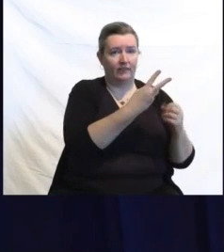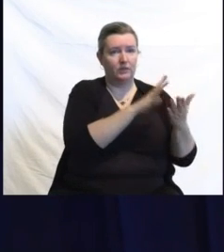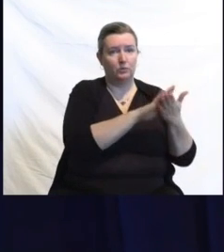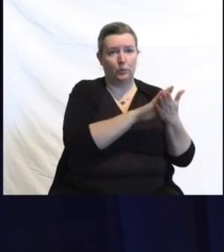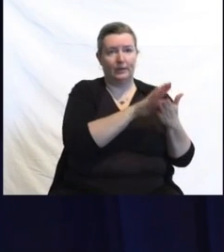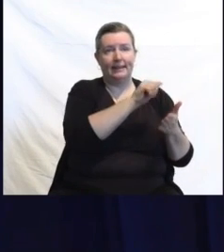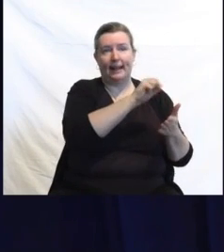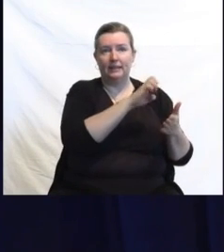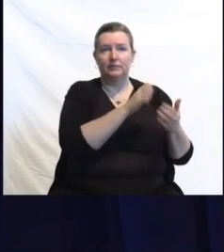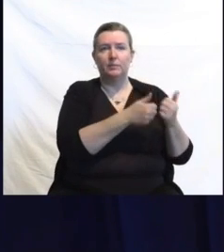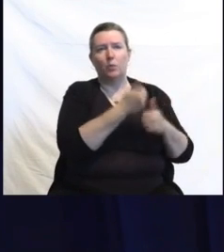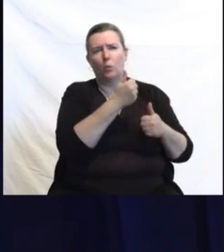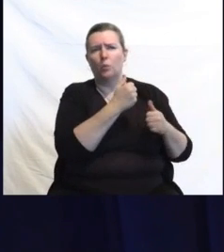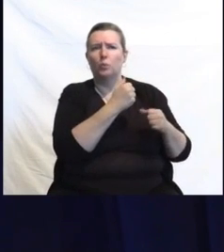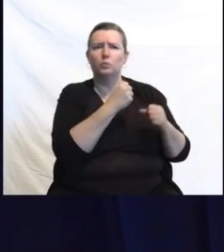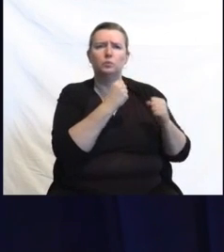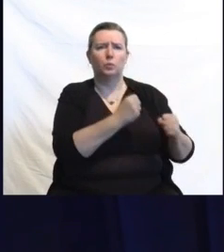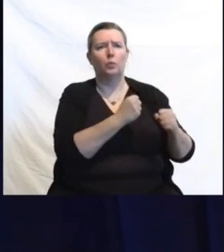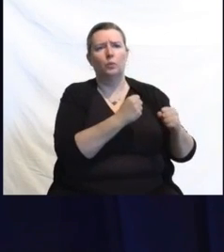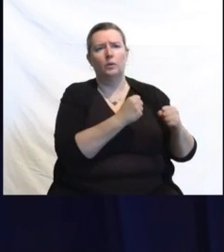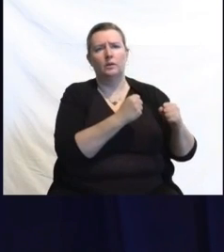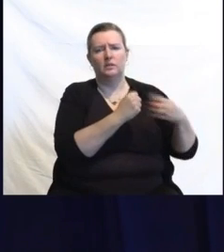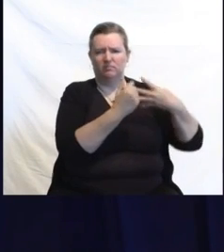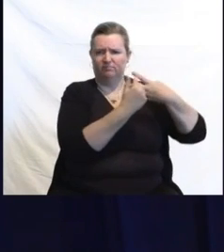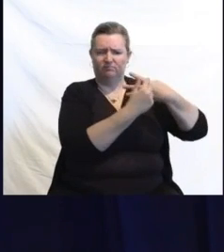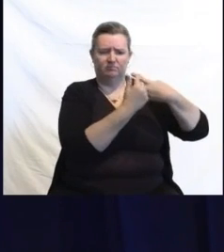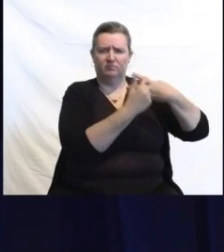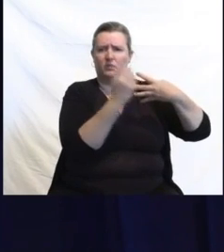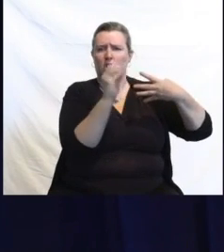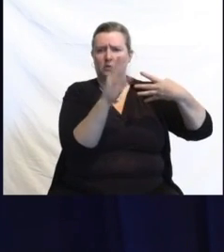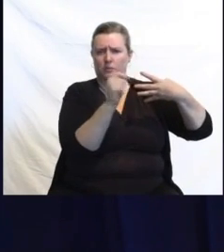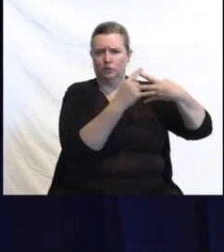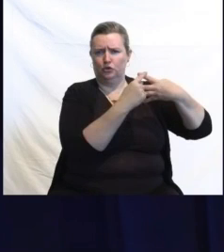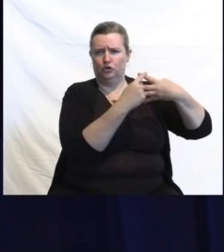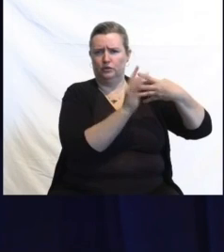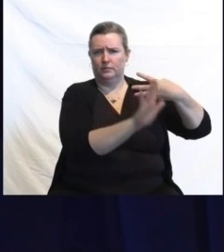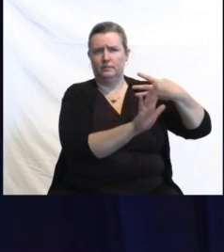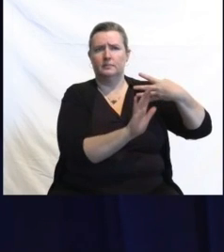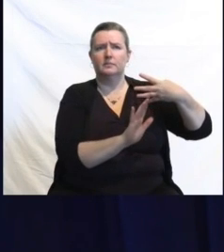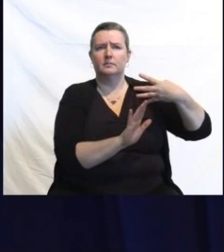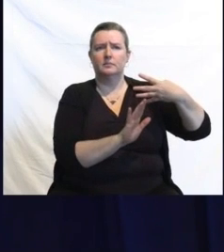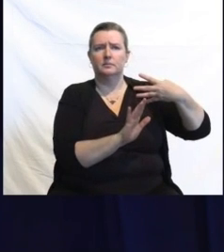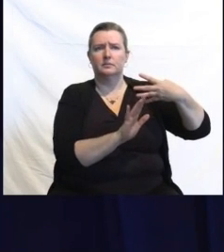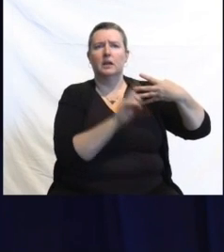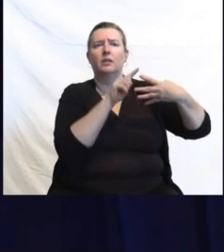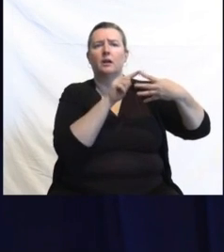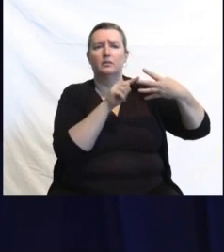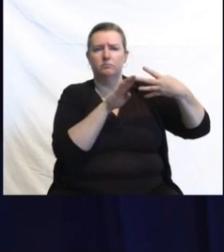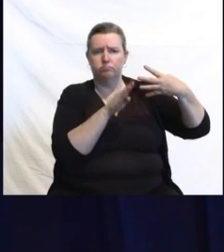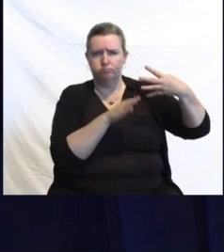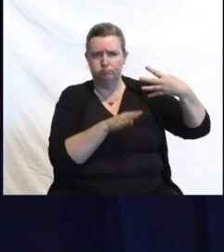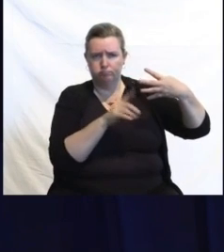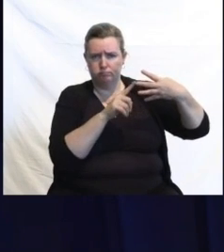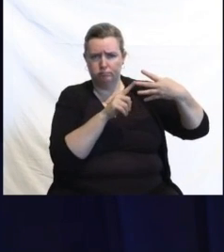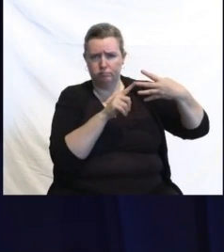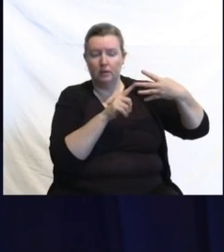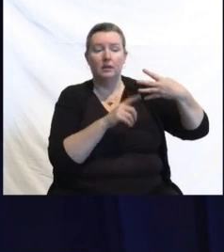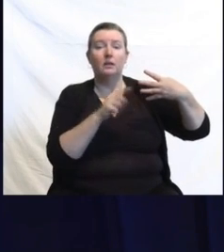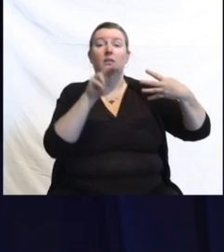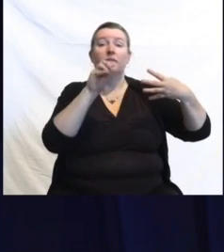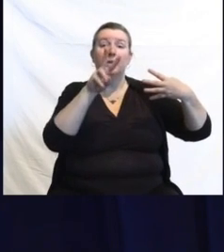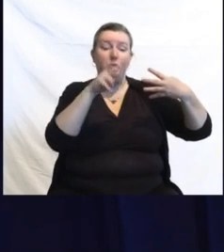October and had begun to steadily decline until the second week of November when they began to increase again.